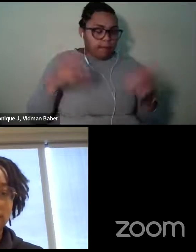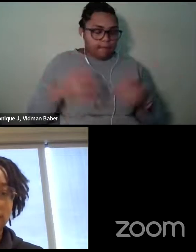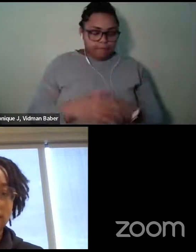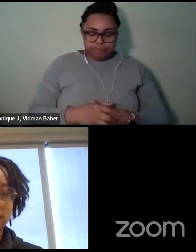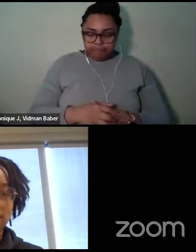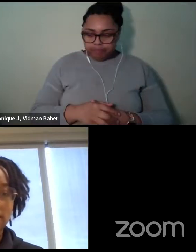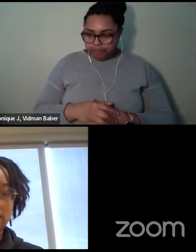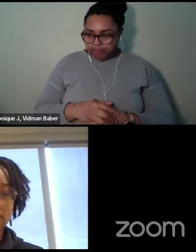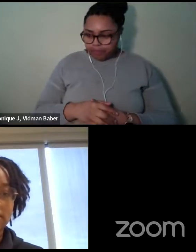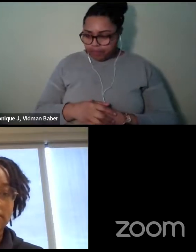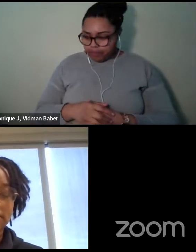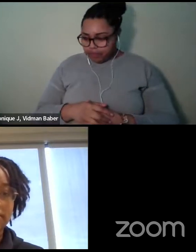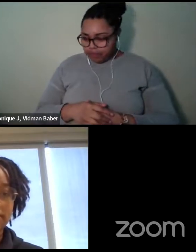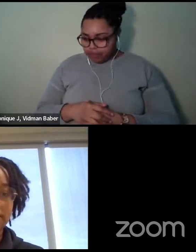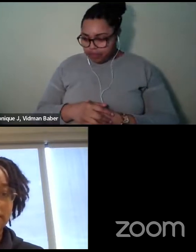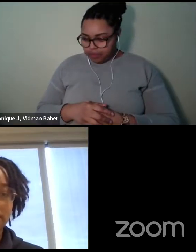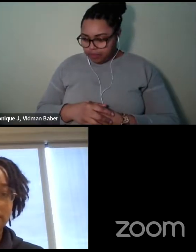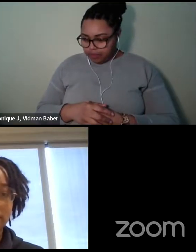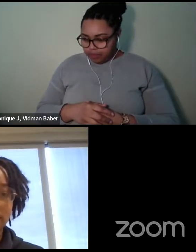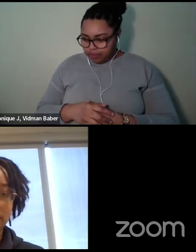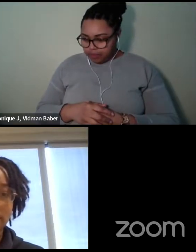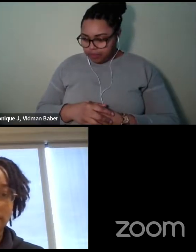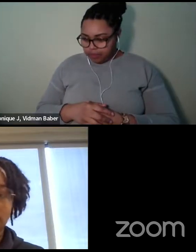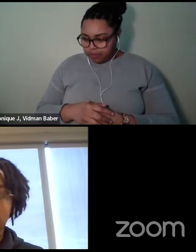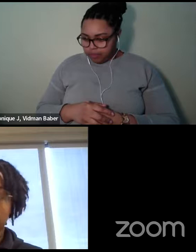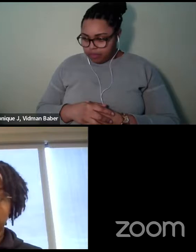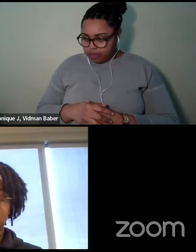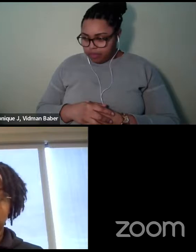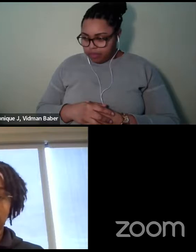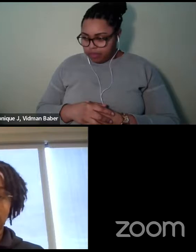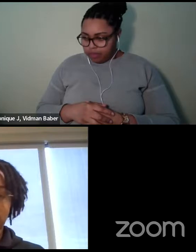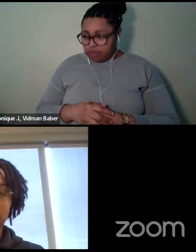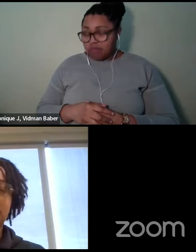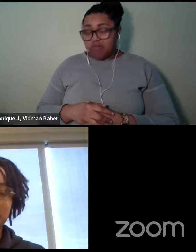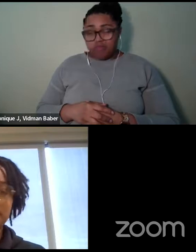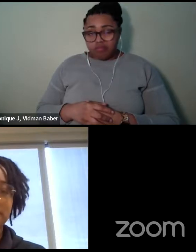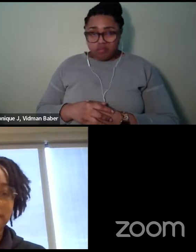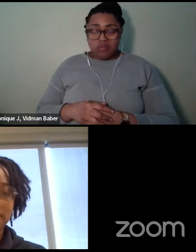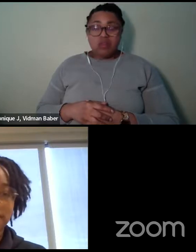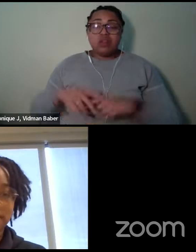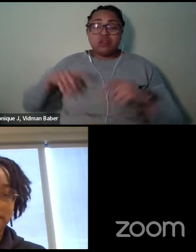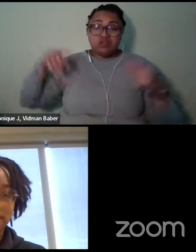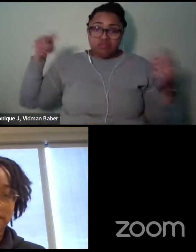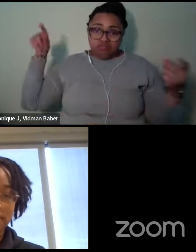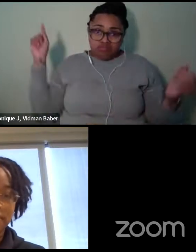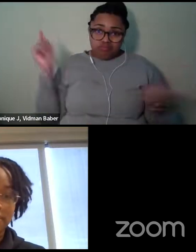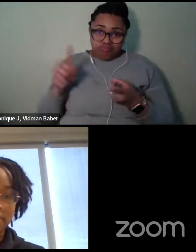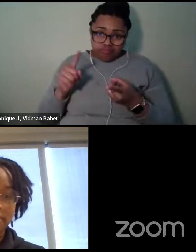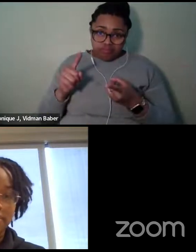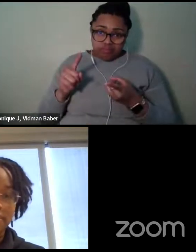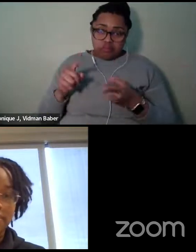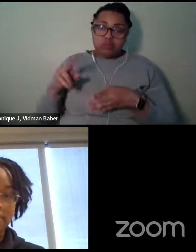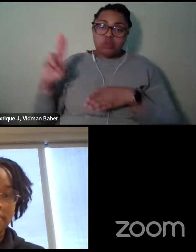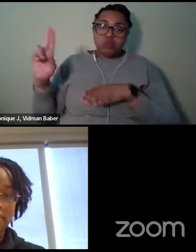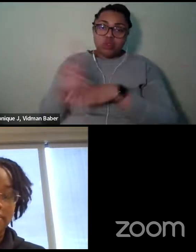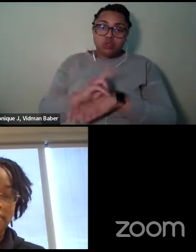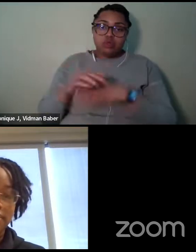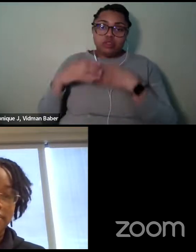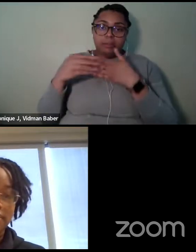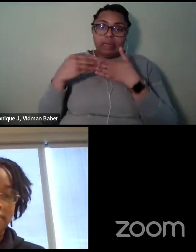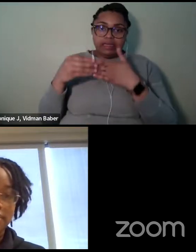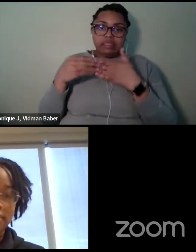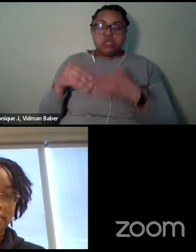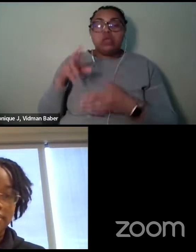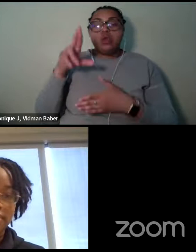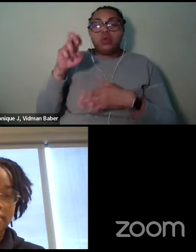I, I think again, it would be like to reduce the use of plastic, um, reuse whatever